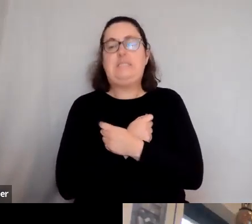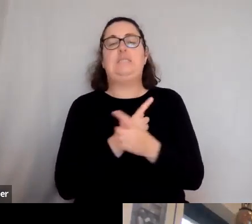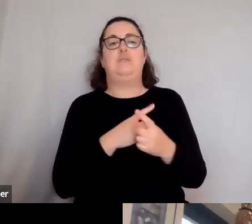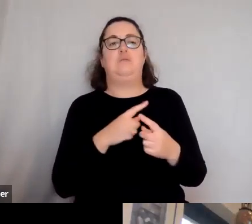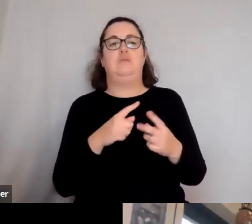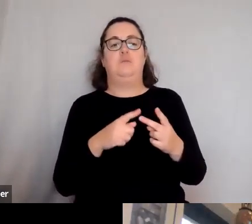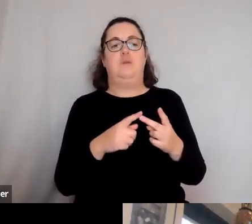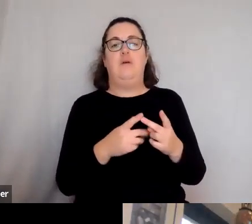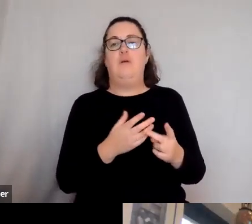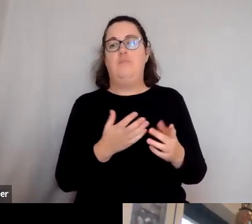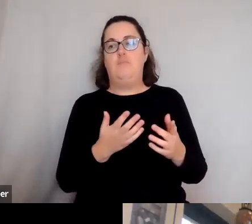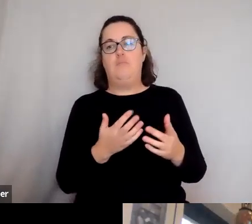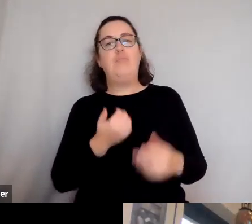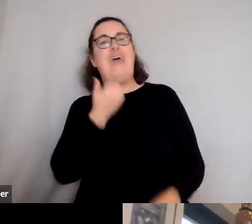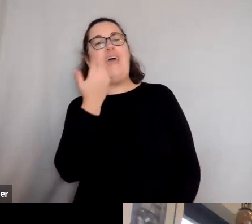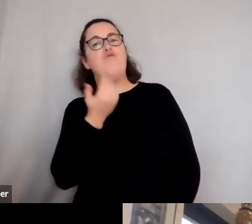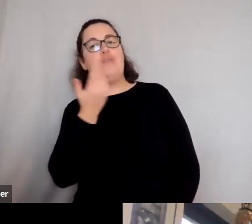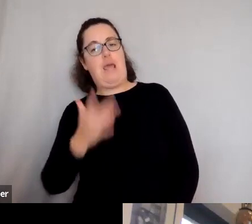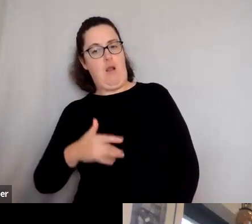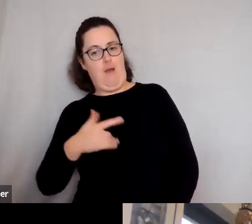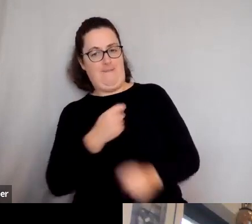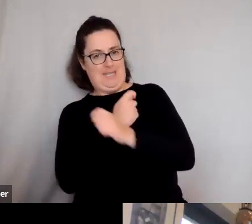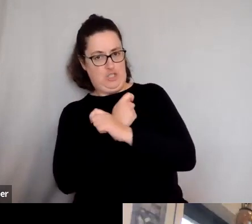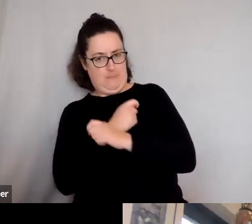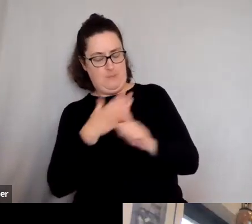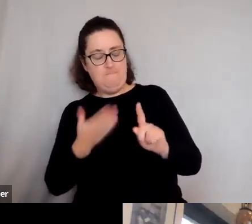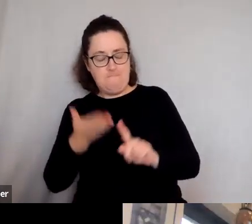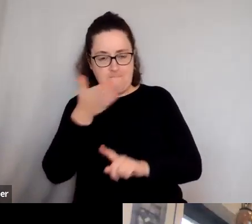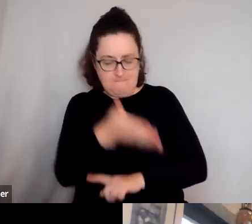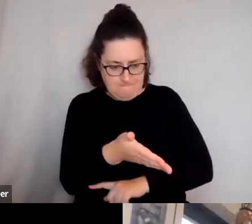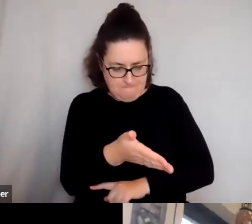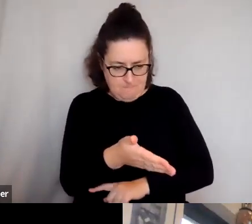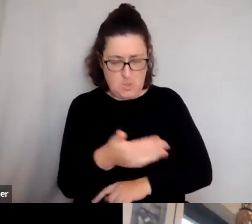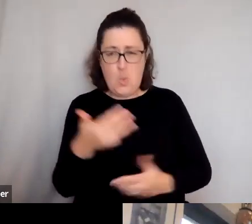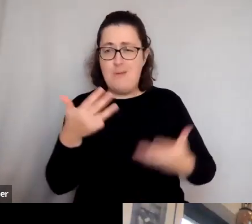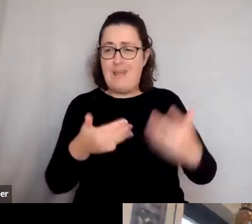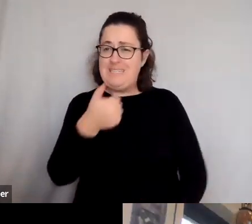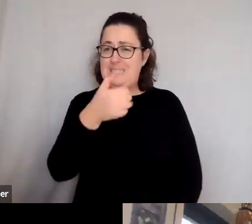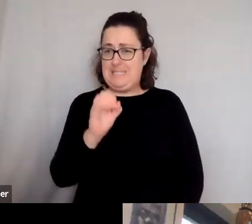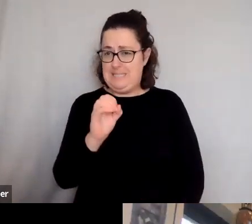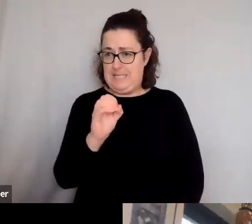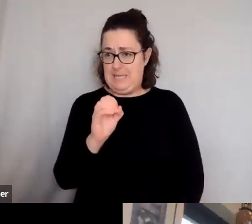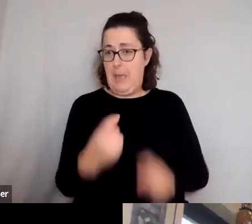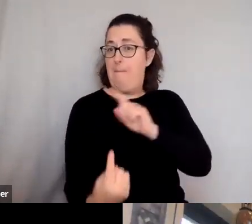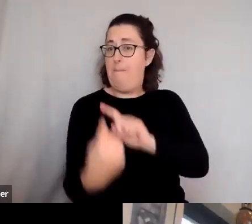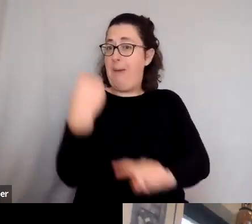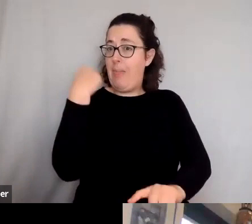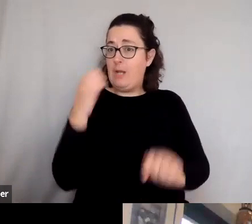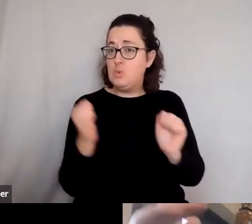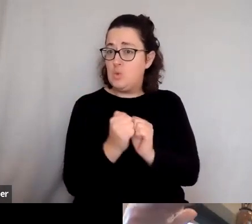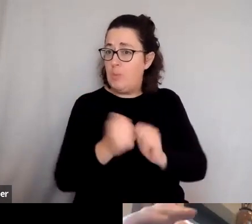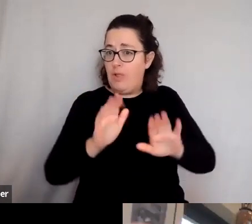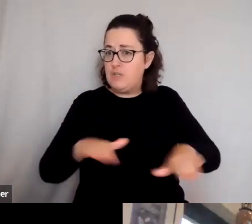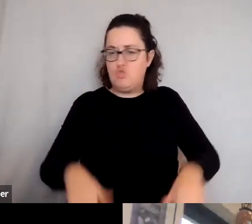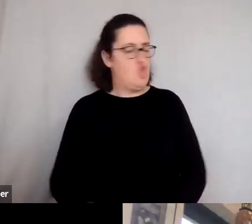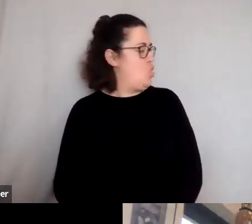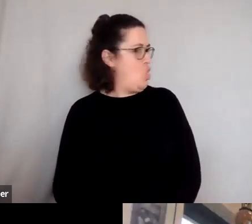uh, everyday life in Egypt. And back then this was 1960 and the British museum was not child friendly. You know, the